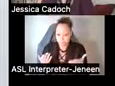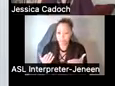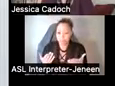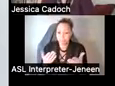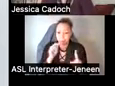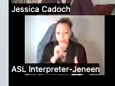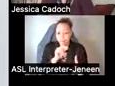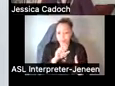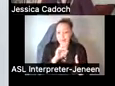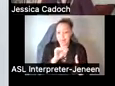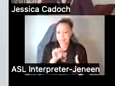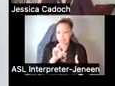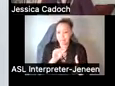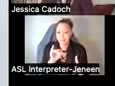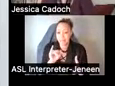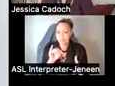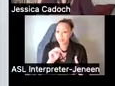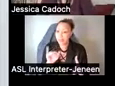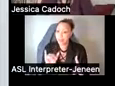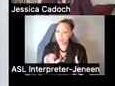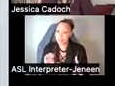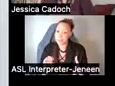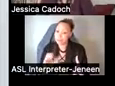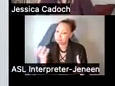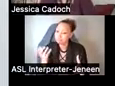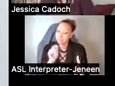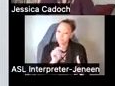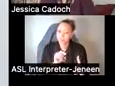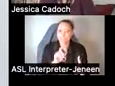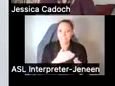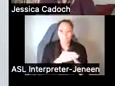NYC before turning it over to our speaker.